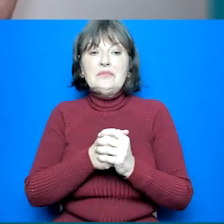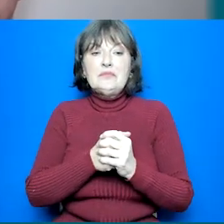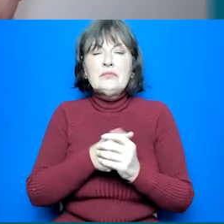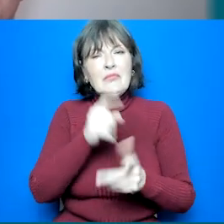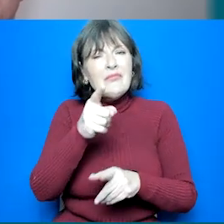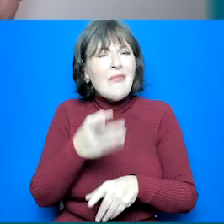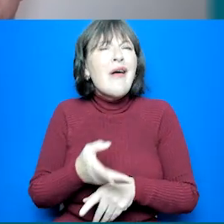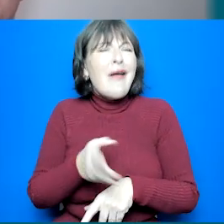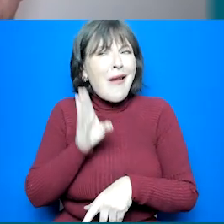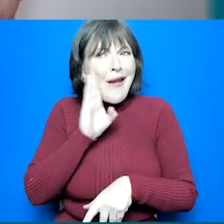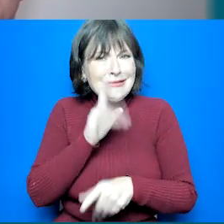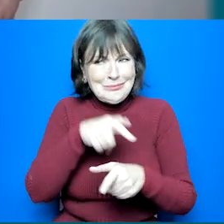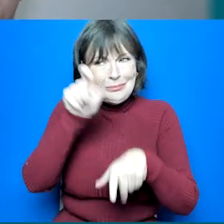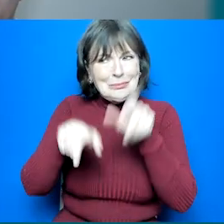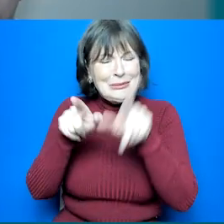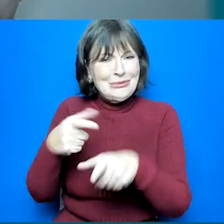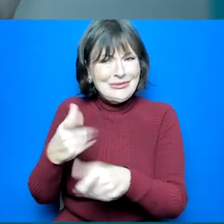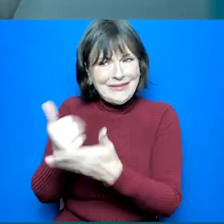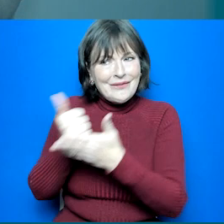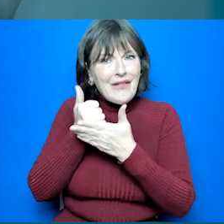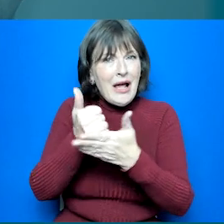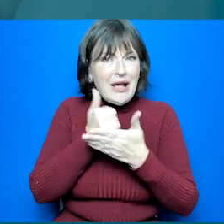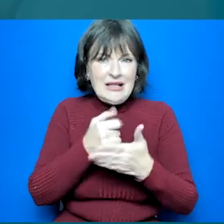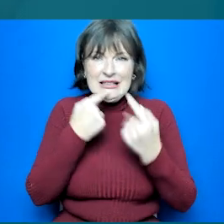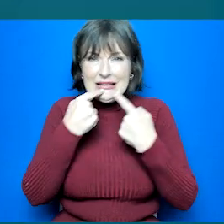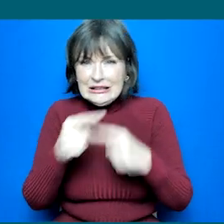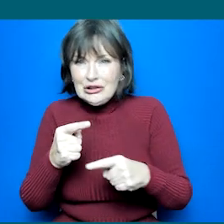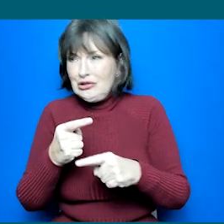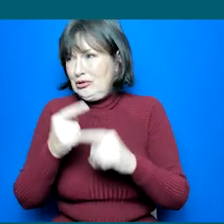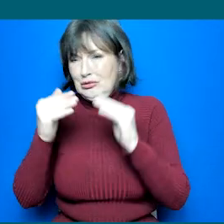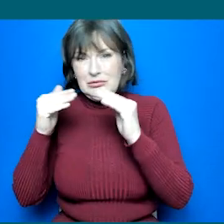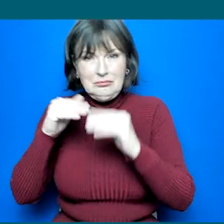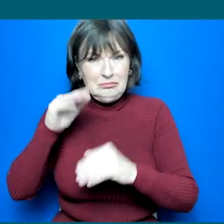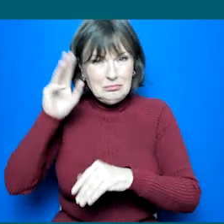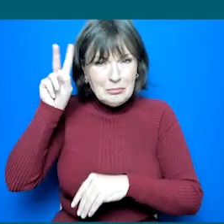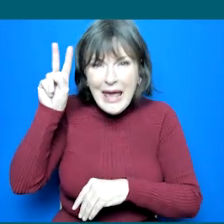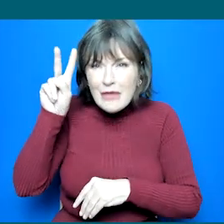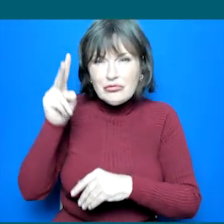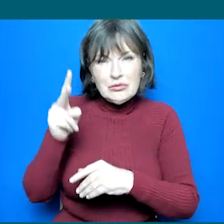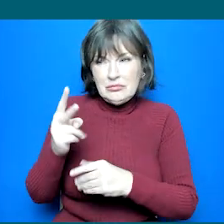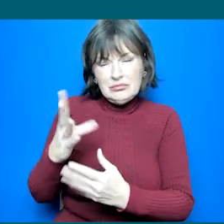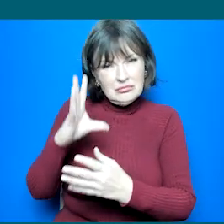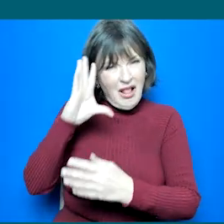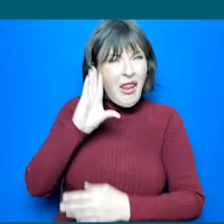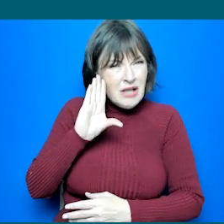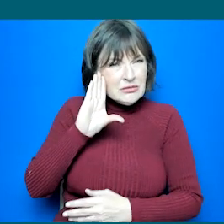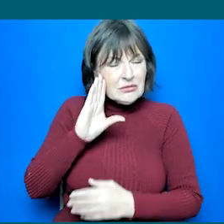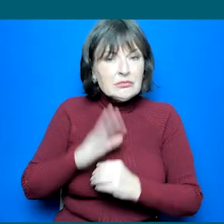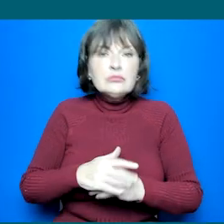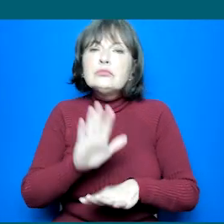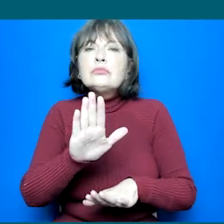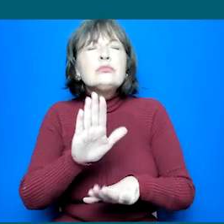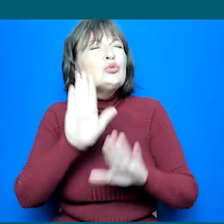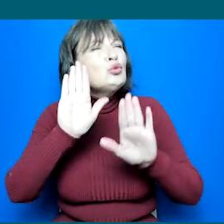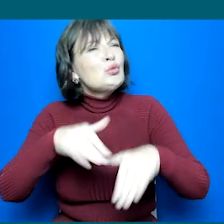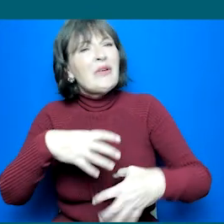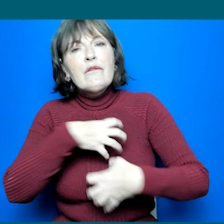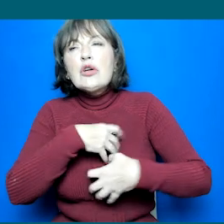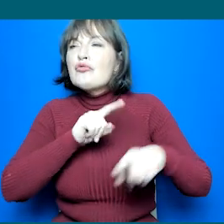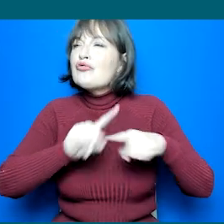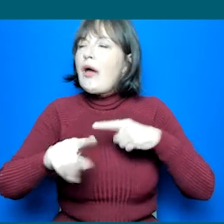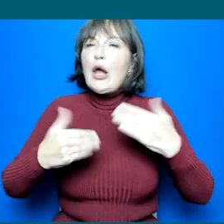advice and talk it through with teachers and people at home. Don't be afraid to try new things, try new subjects